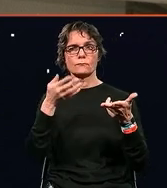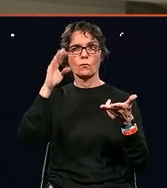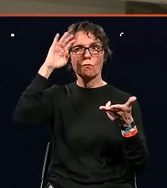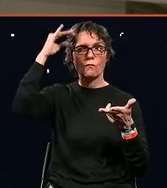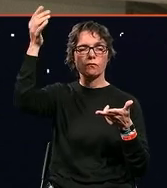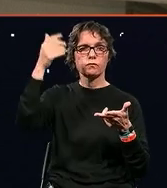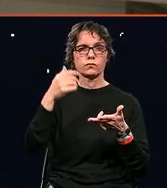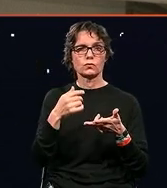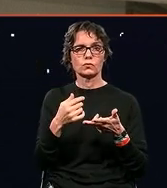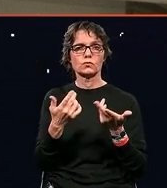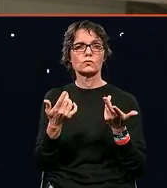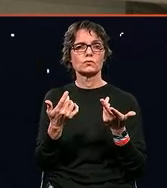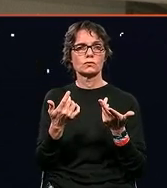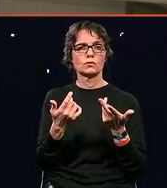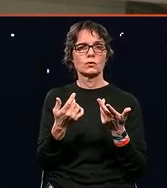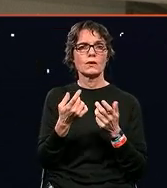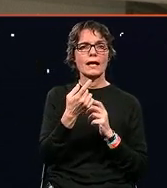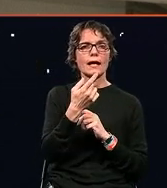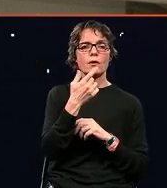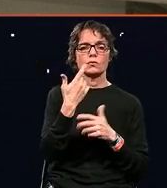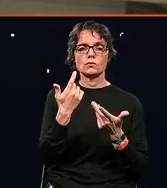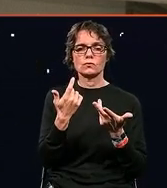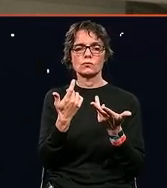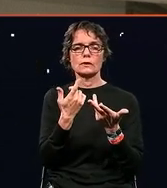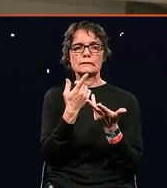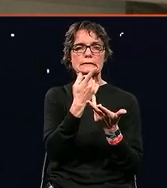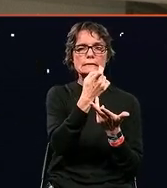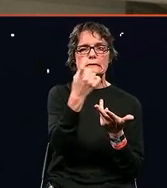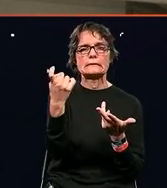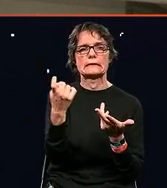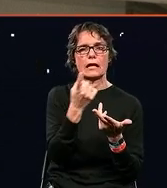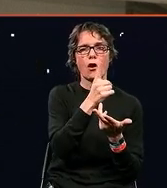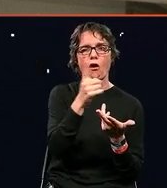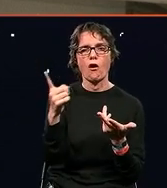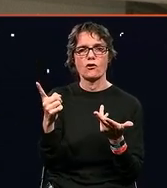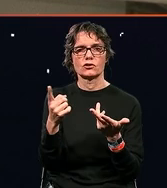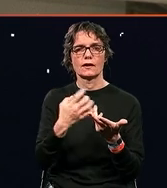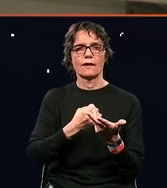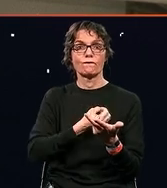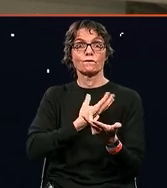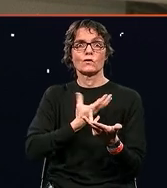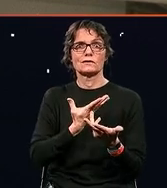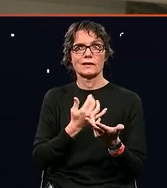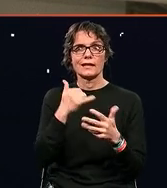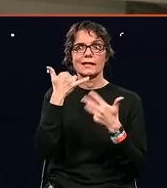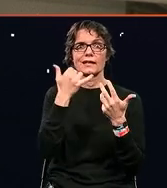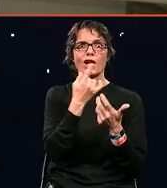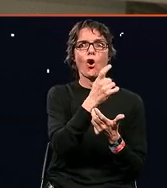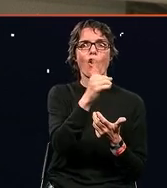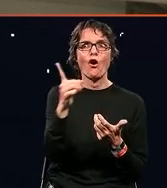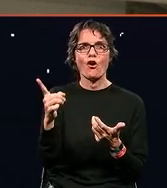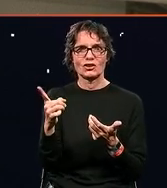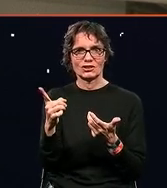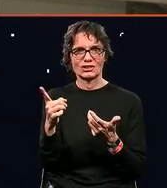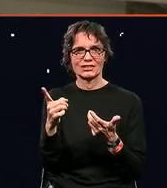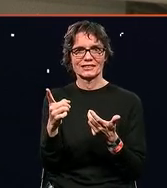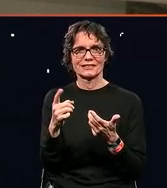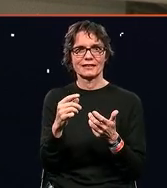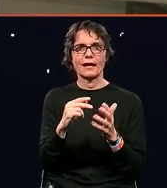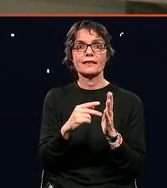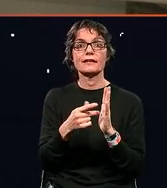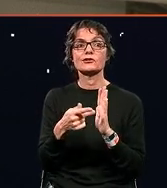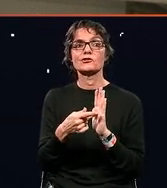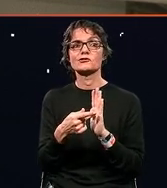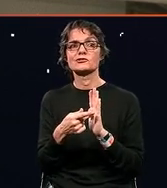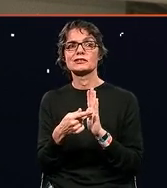based on people's needs and people's passions and people's joy and use technology as a